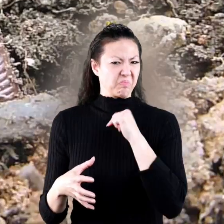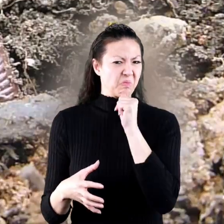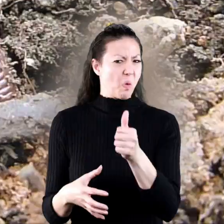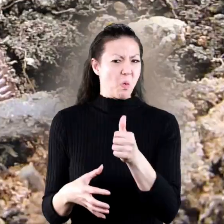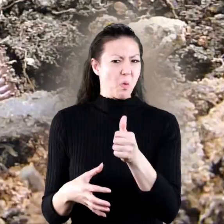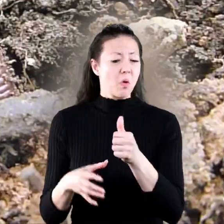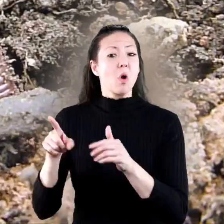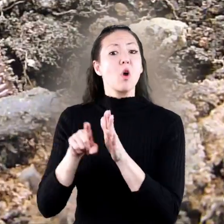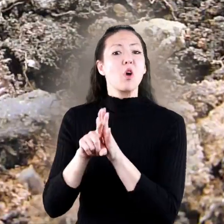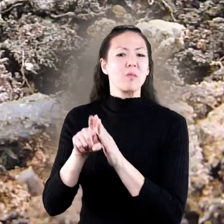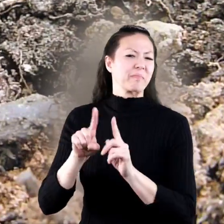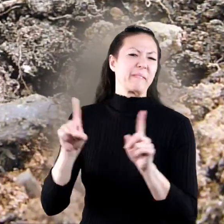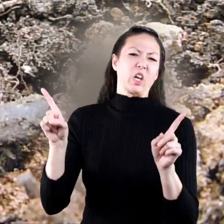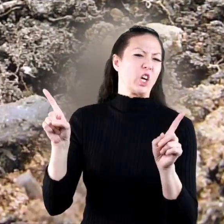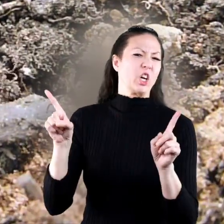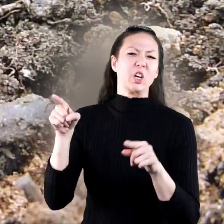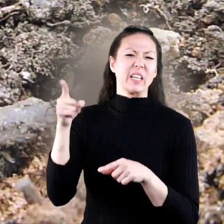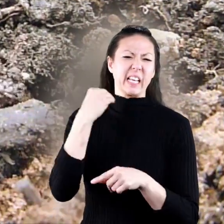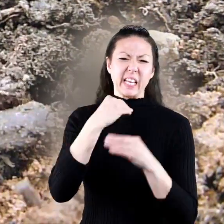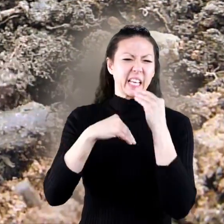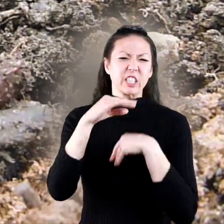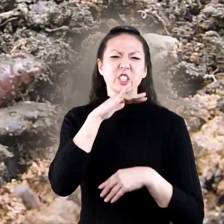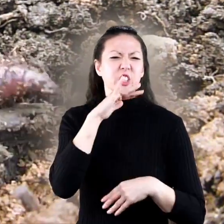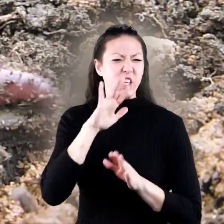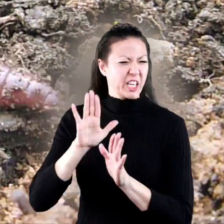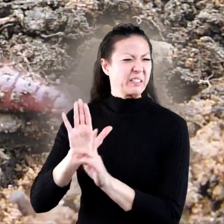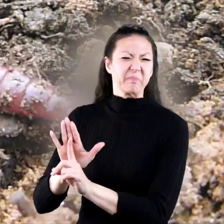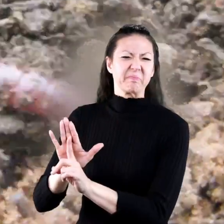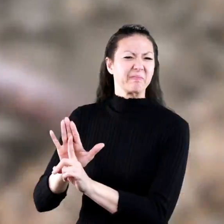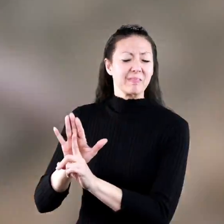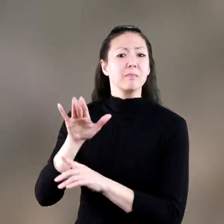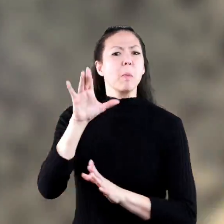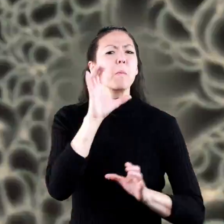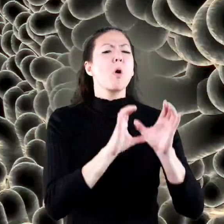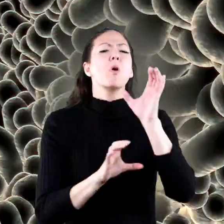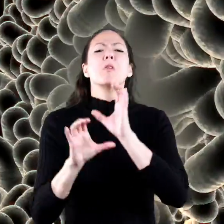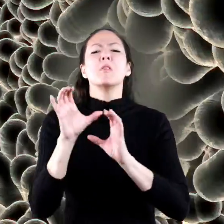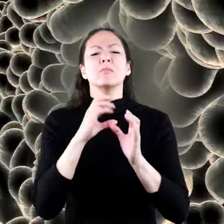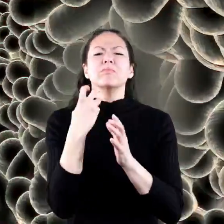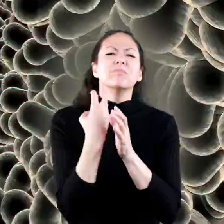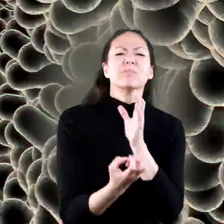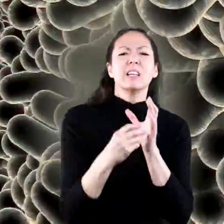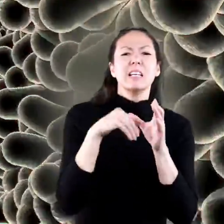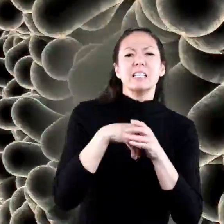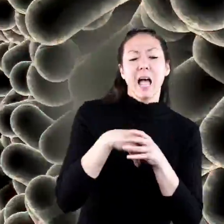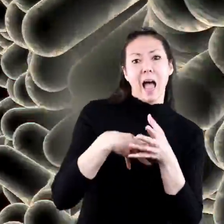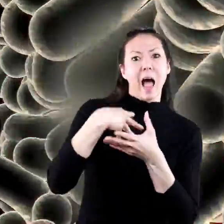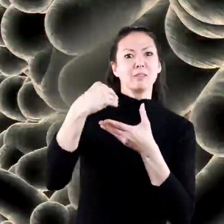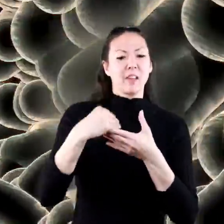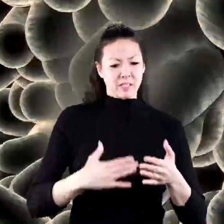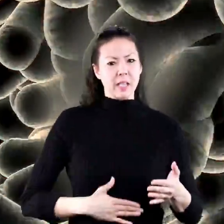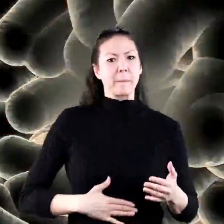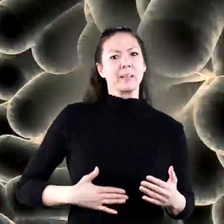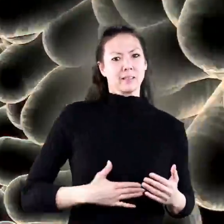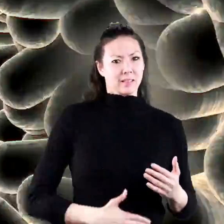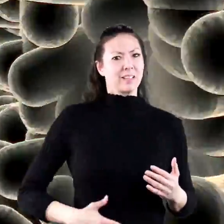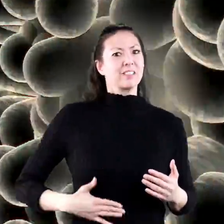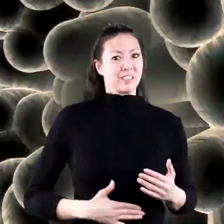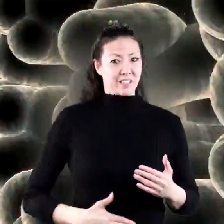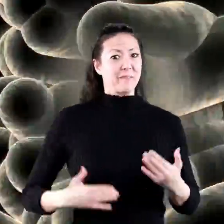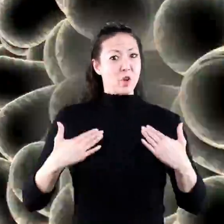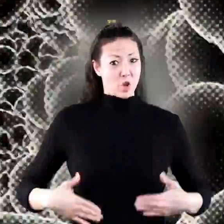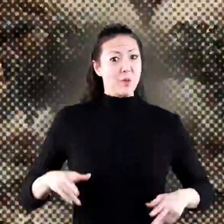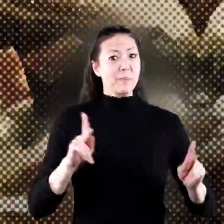We're not talking about earthworm digestion. They eat dirt. Let's explore the ins and outs of human digestion.